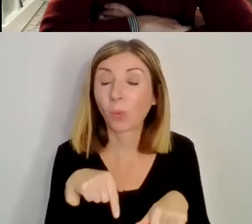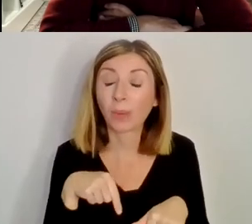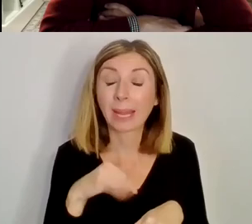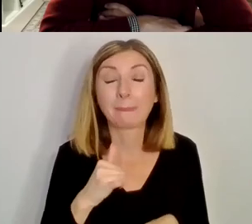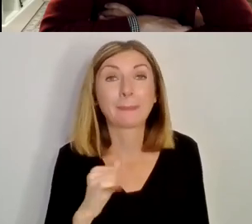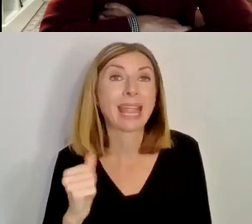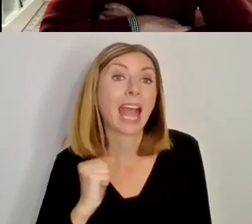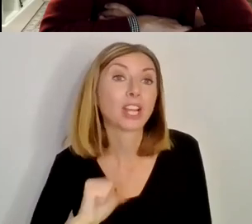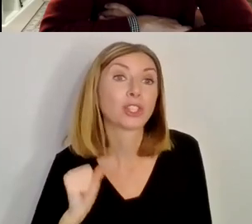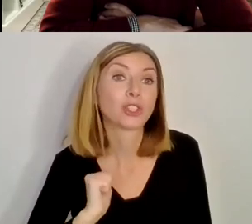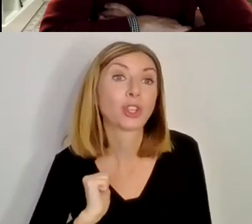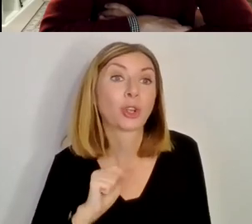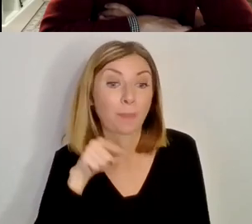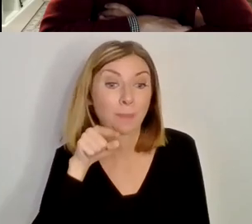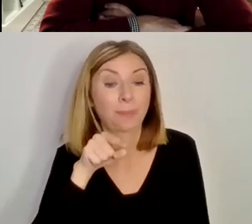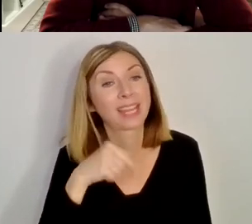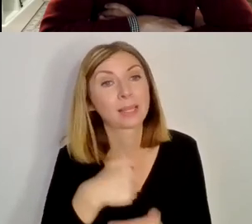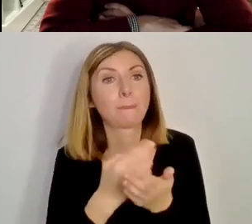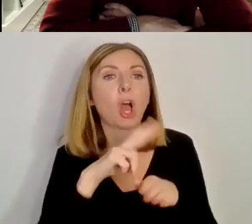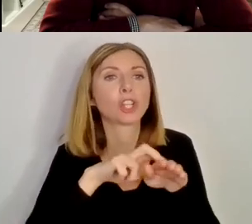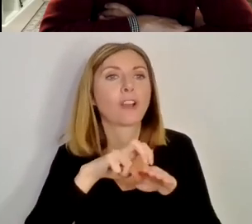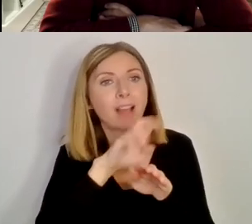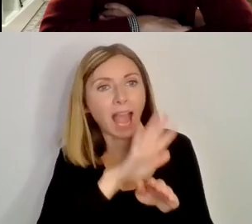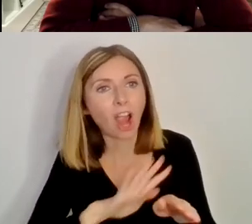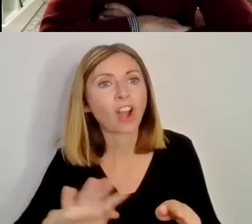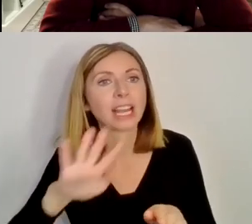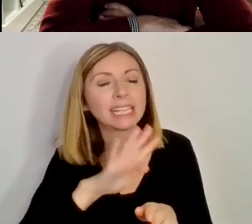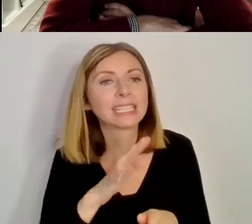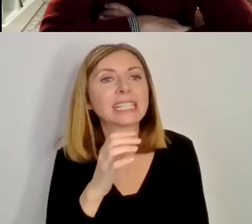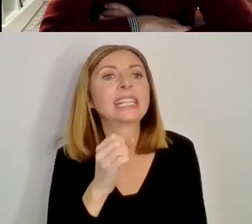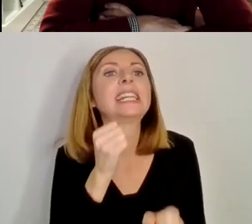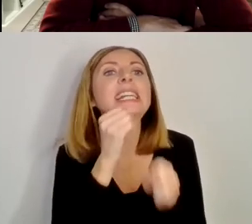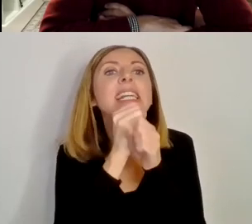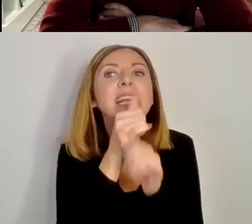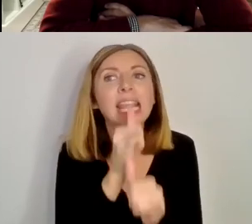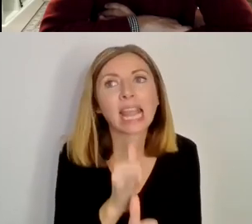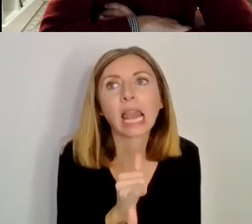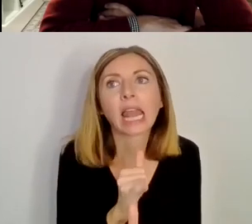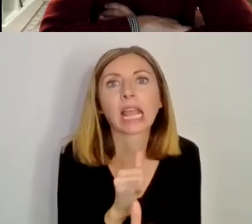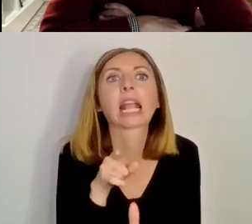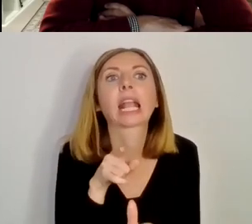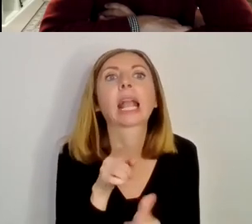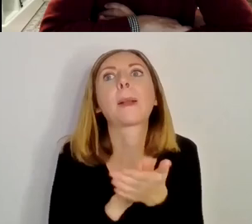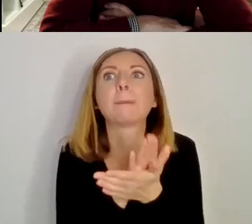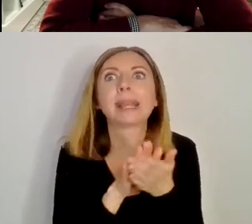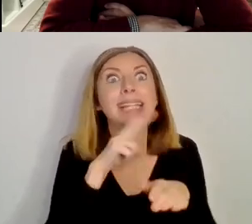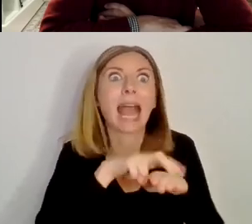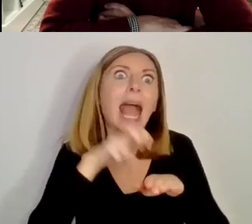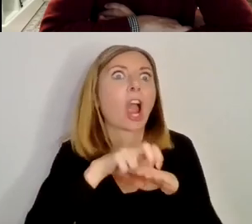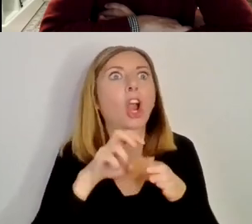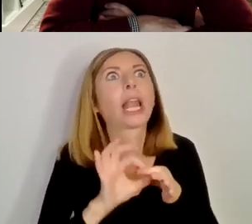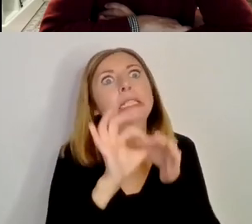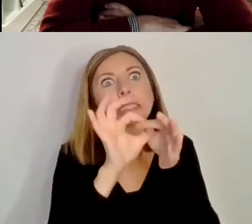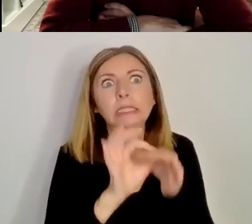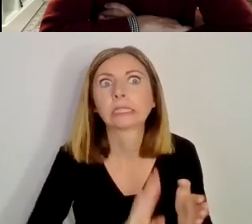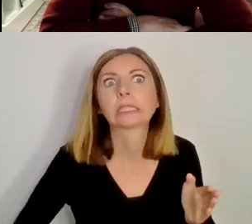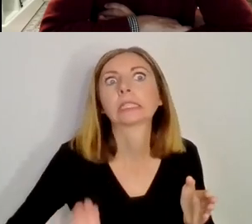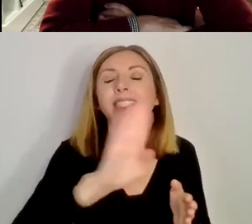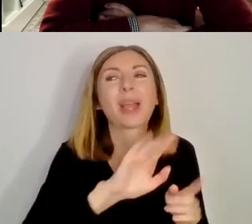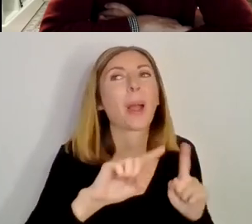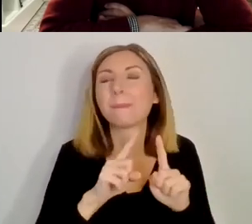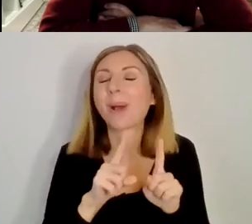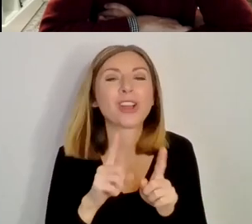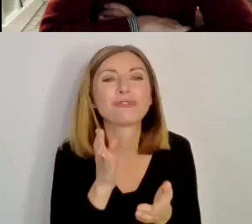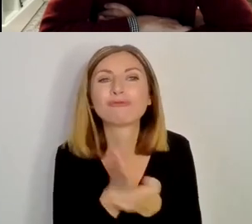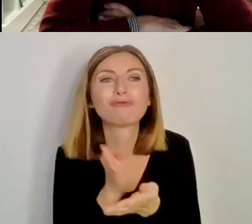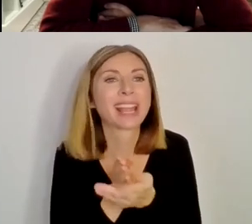of the Irish Sea that if you talk about Gaelic, it's always about Ireland. And I think it's thinking about the equality of that relationship, that